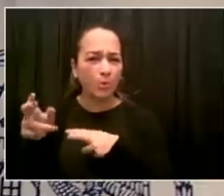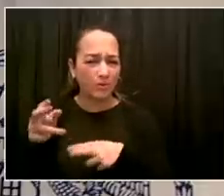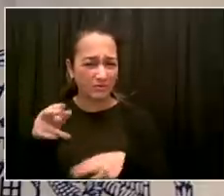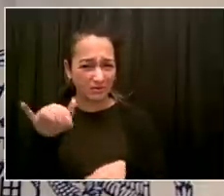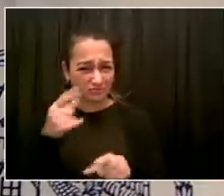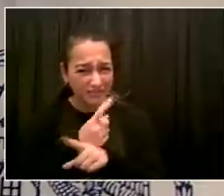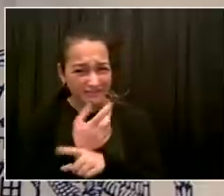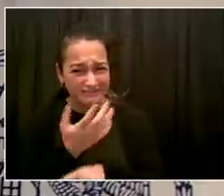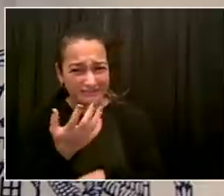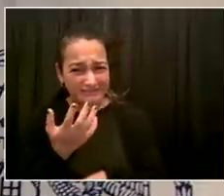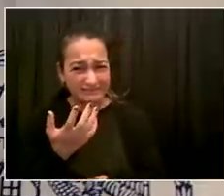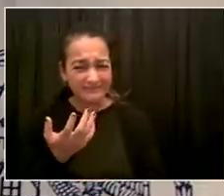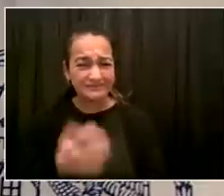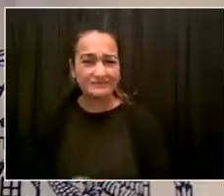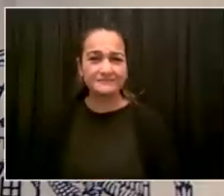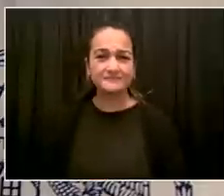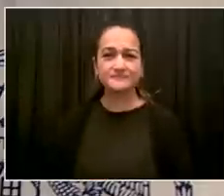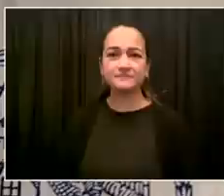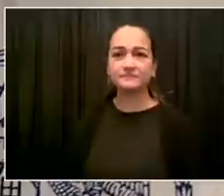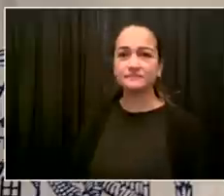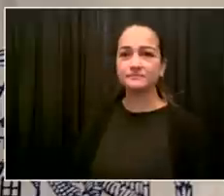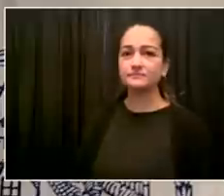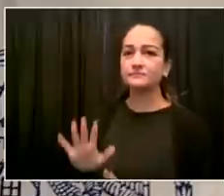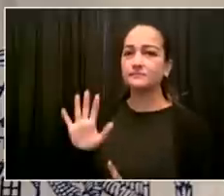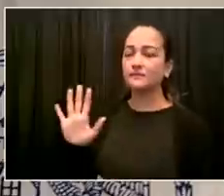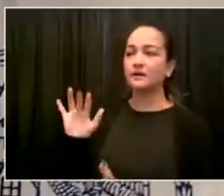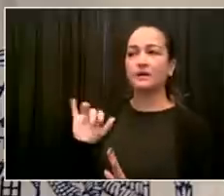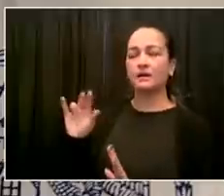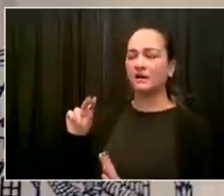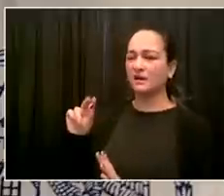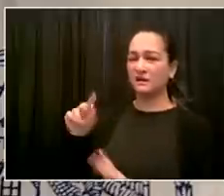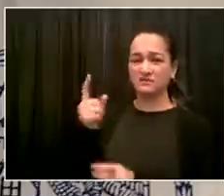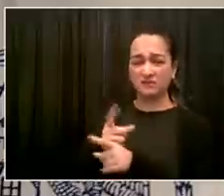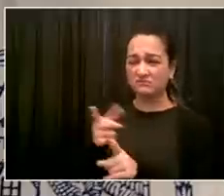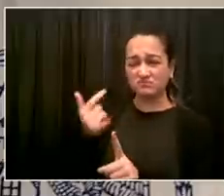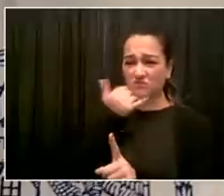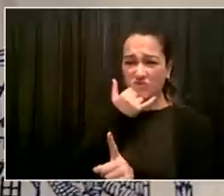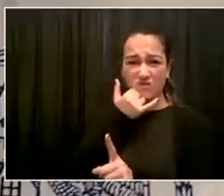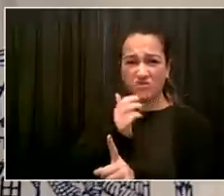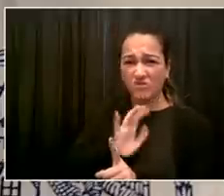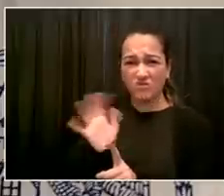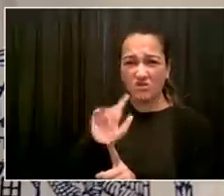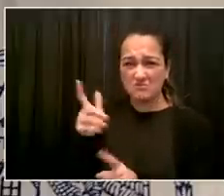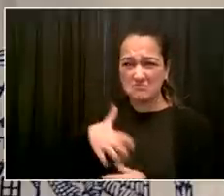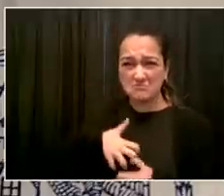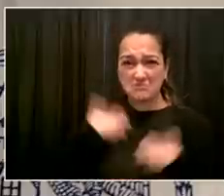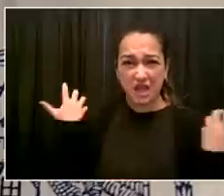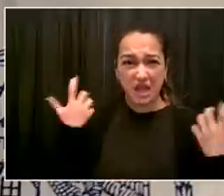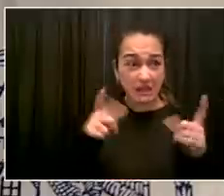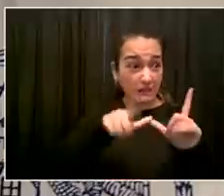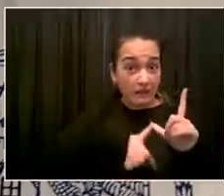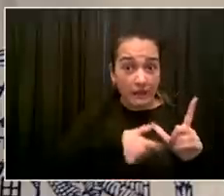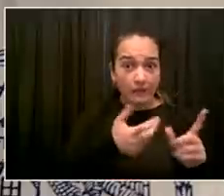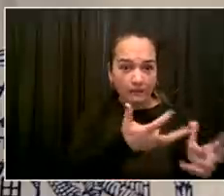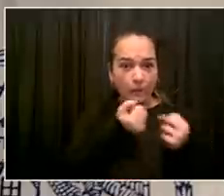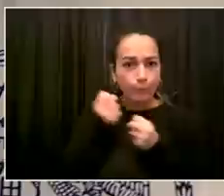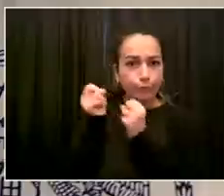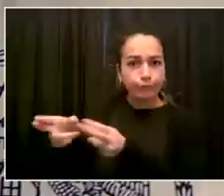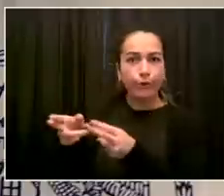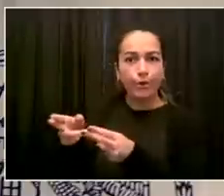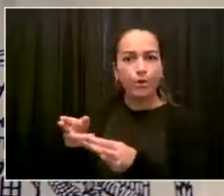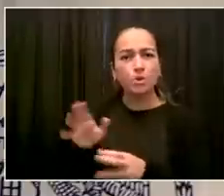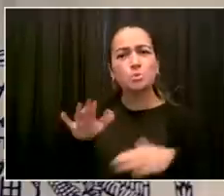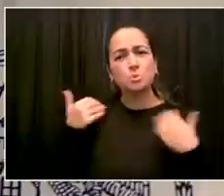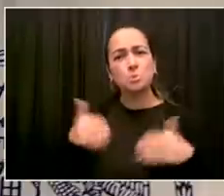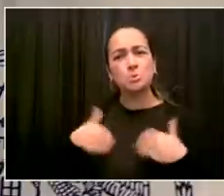this shouldn't have happened. I don't blame any one person or agency. I think this is a classic thing of bureaucracies not communicating and